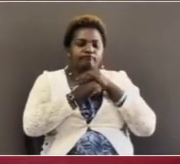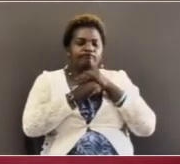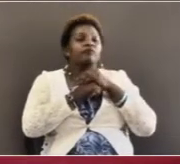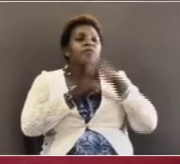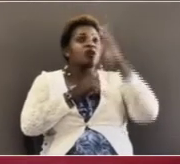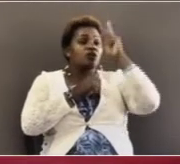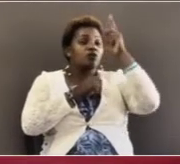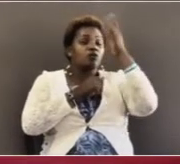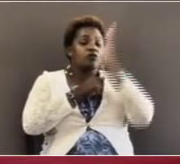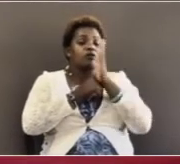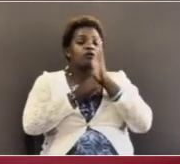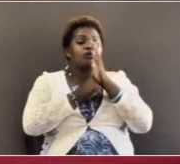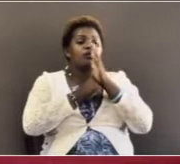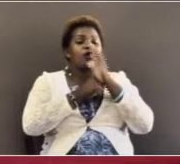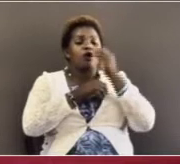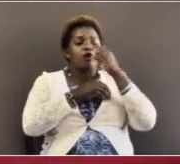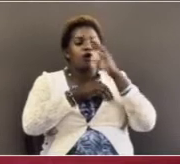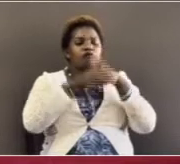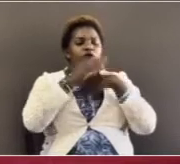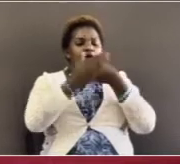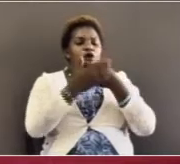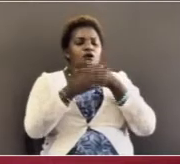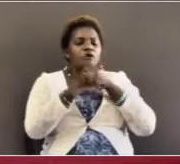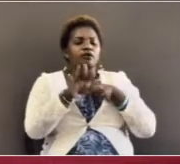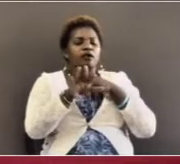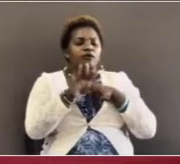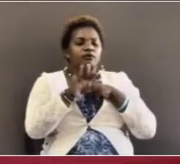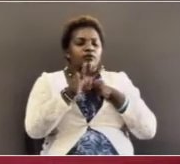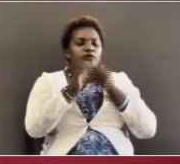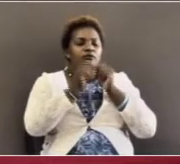for your God of all circumstances